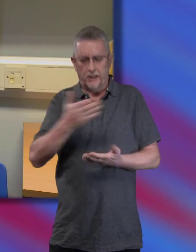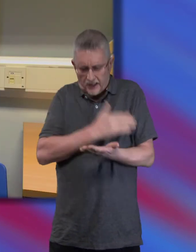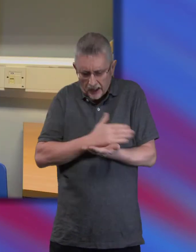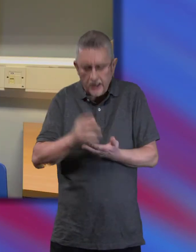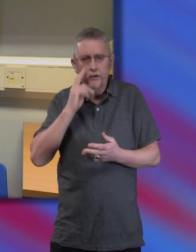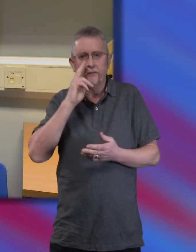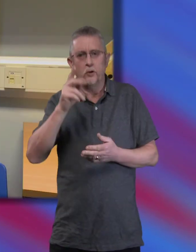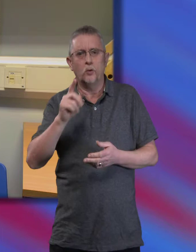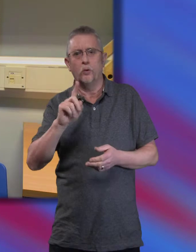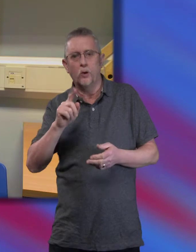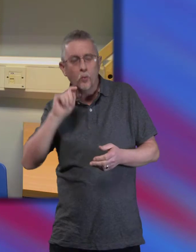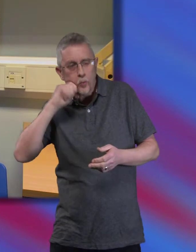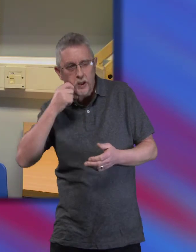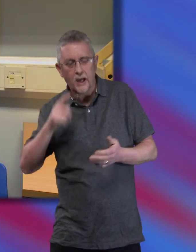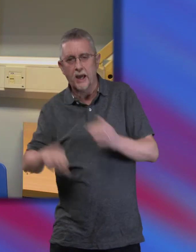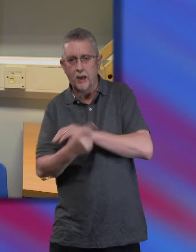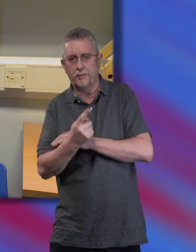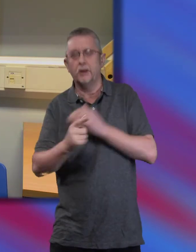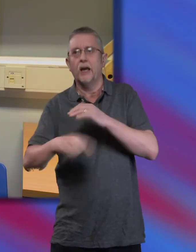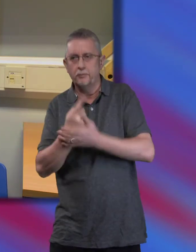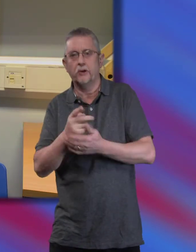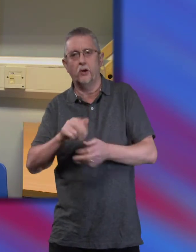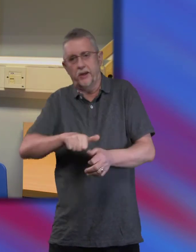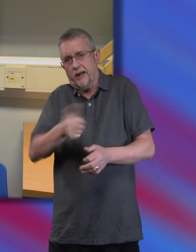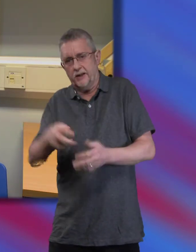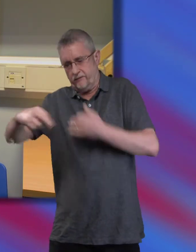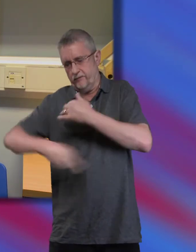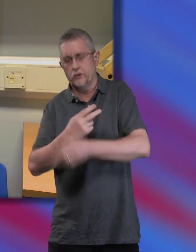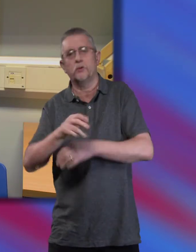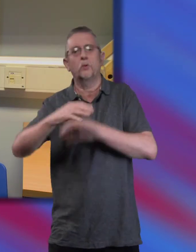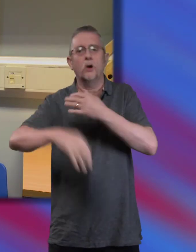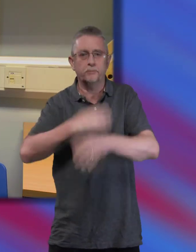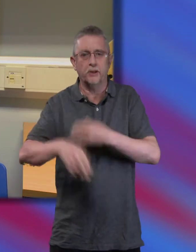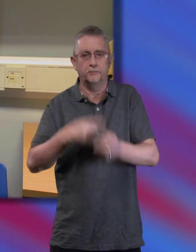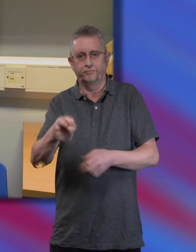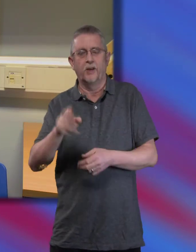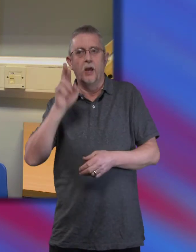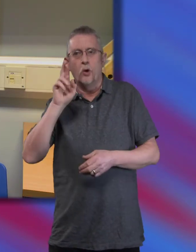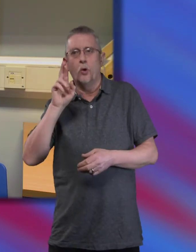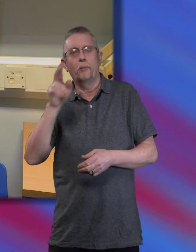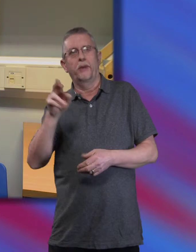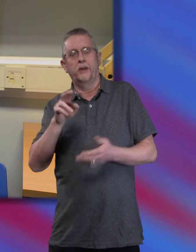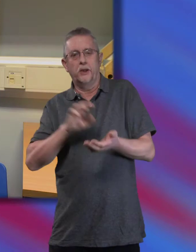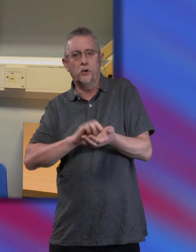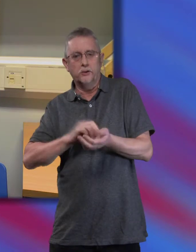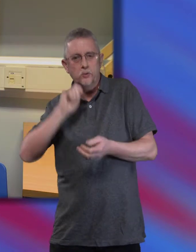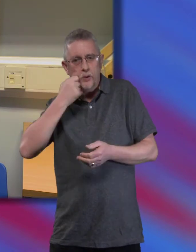what will happen on the next visit to hospital. Hopefully my doctors will point me in the right direction